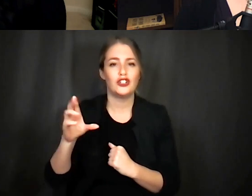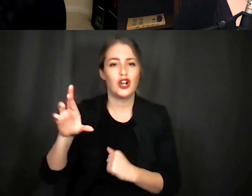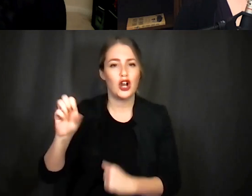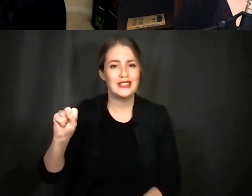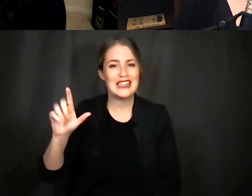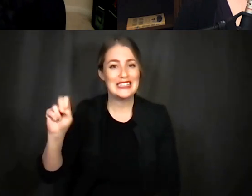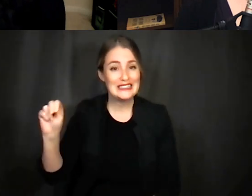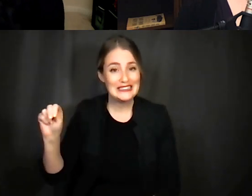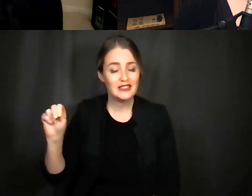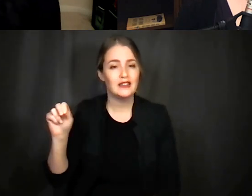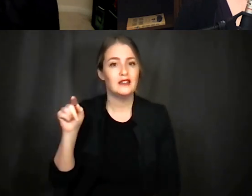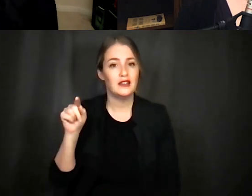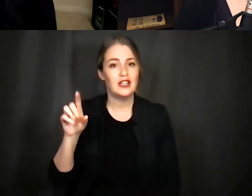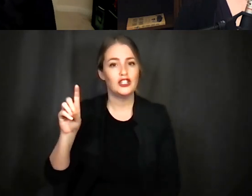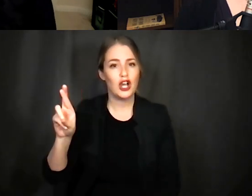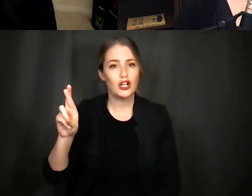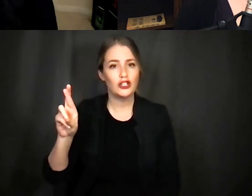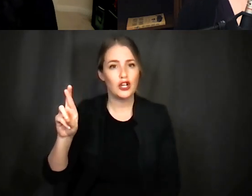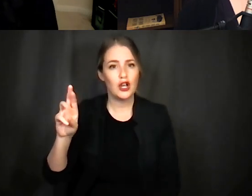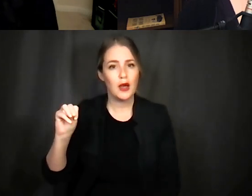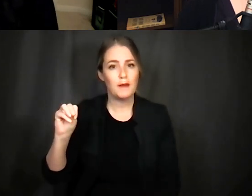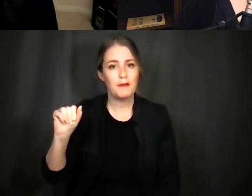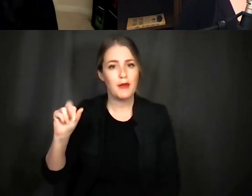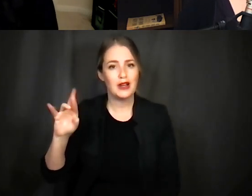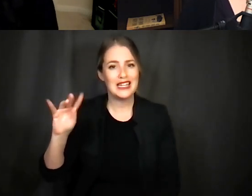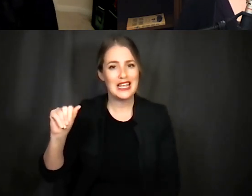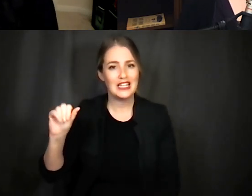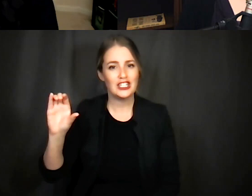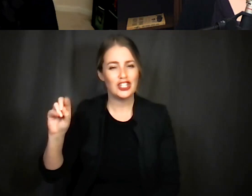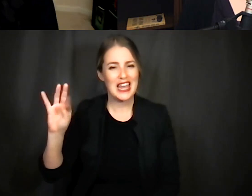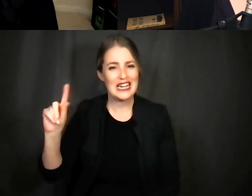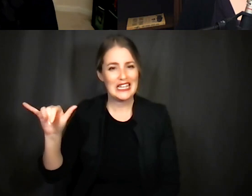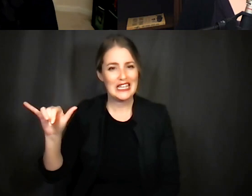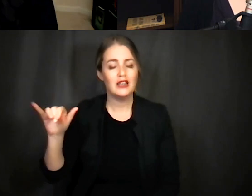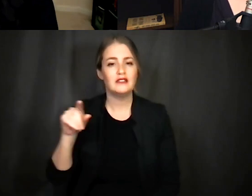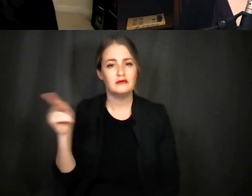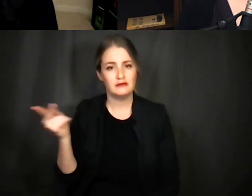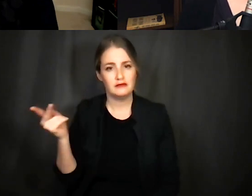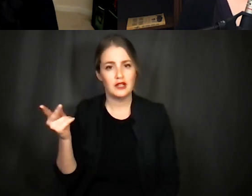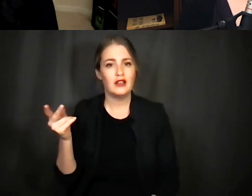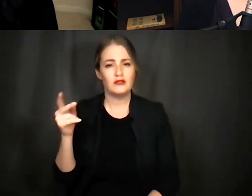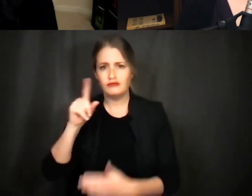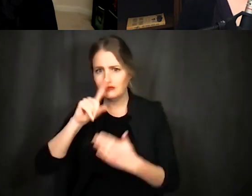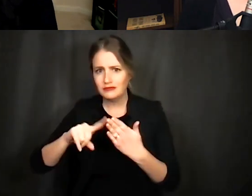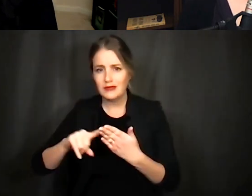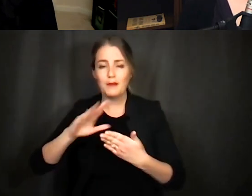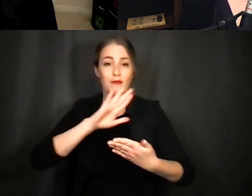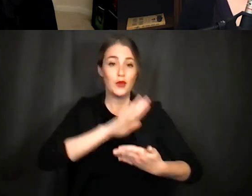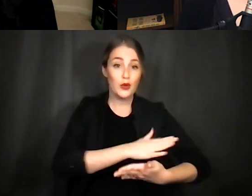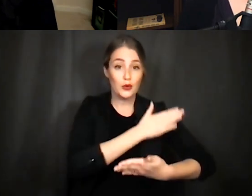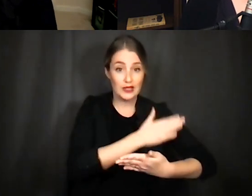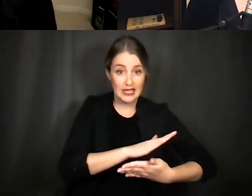and uh Dr Moneta Chatterjee are looking into this kind of um music and